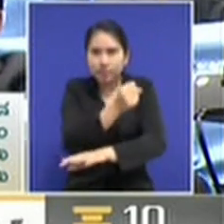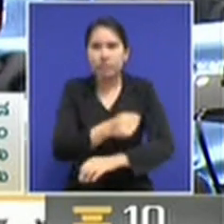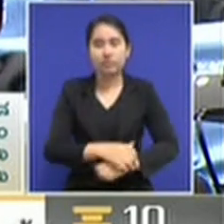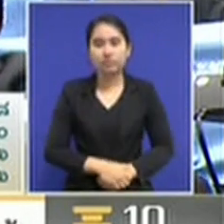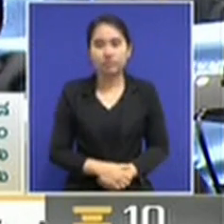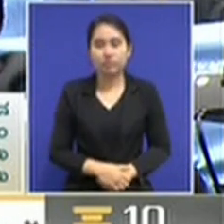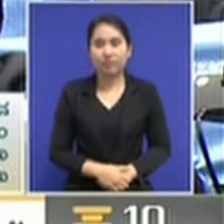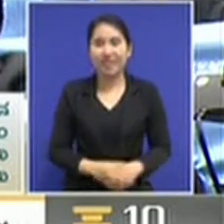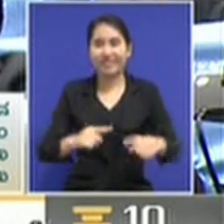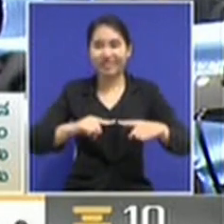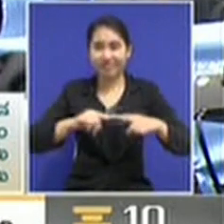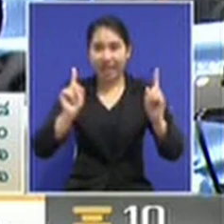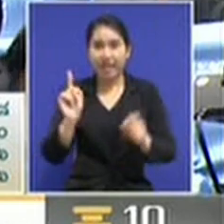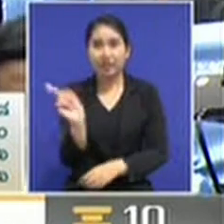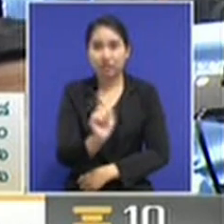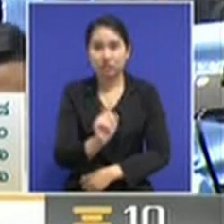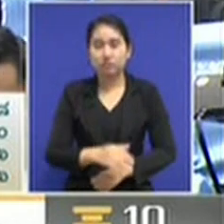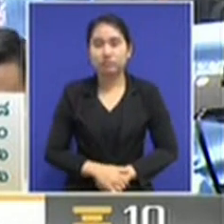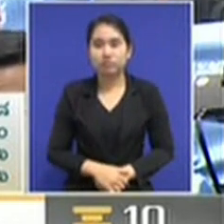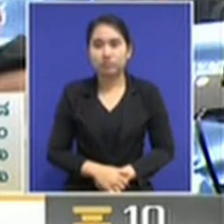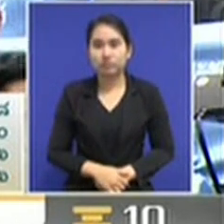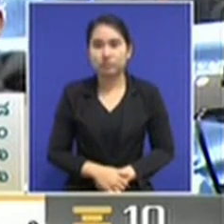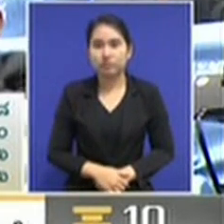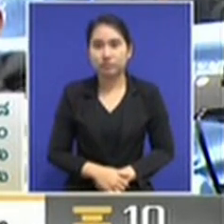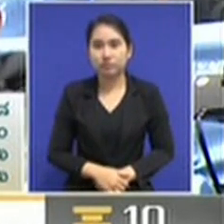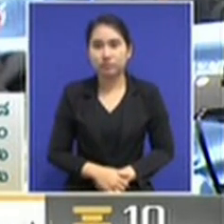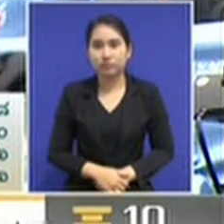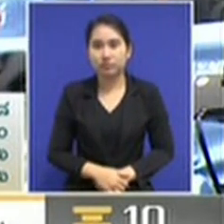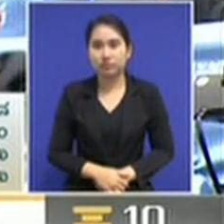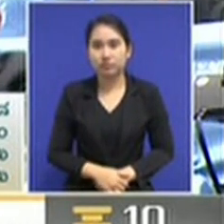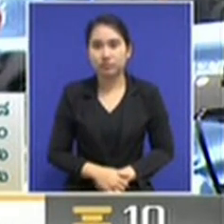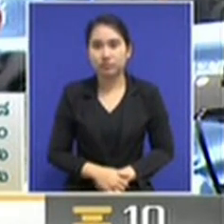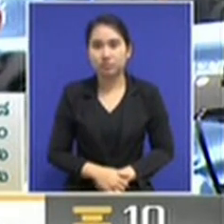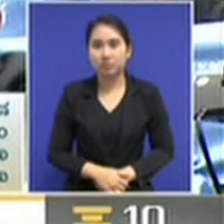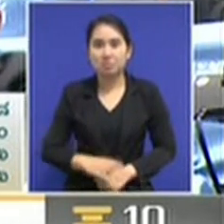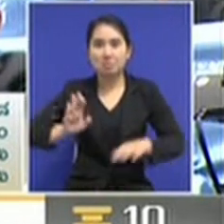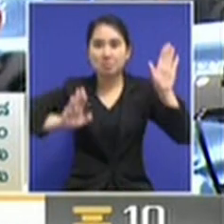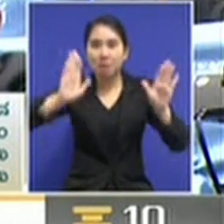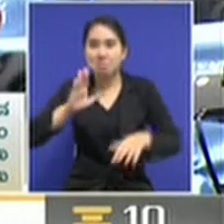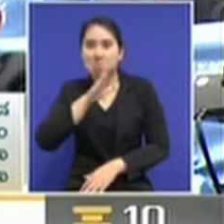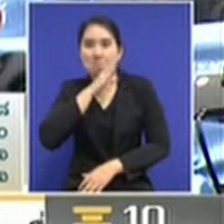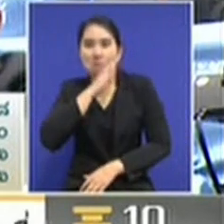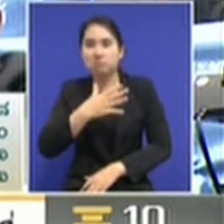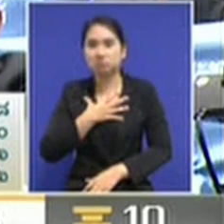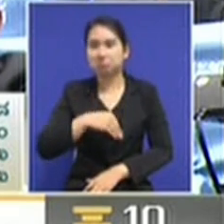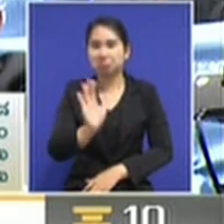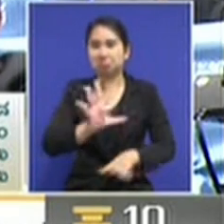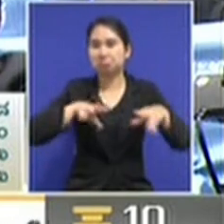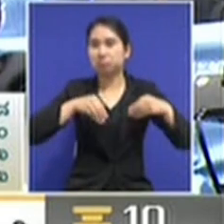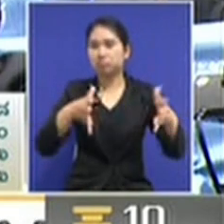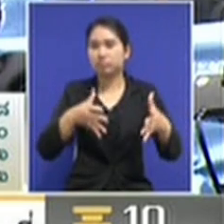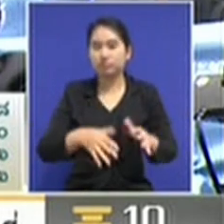Kun Seri spoke very strongly in favour of Prajut, praising him for restoring peace and